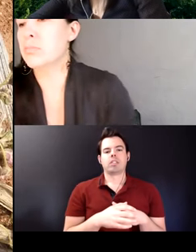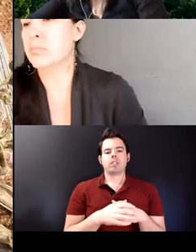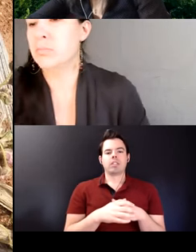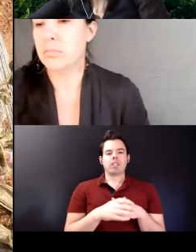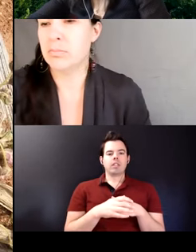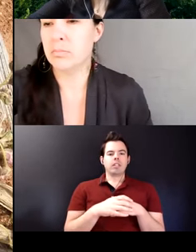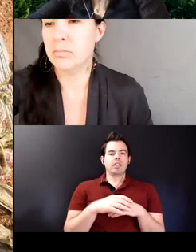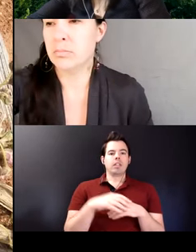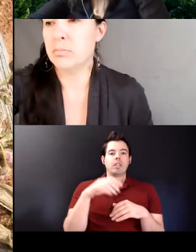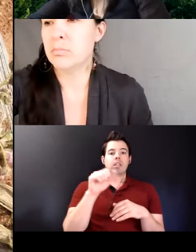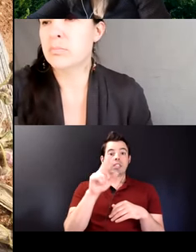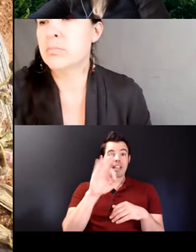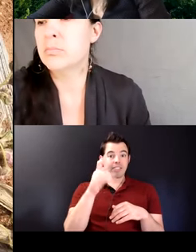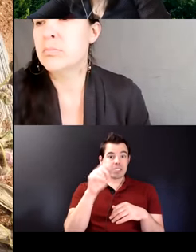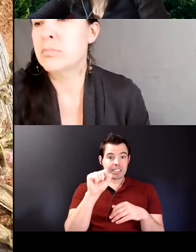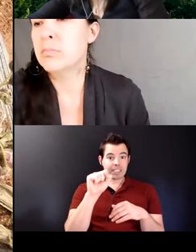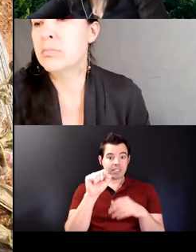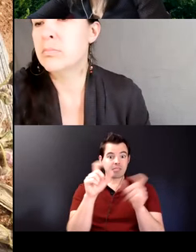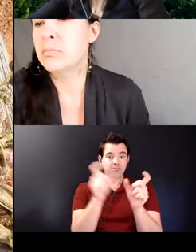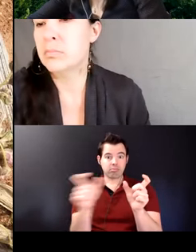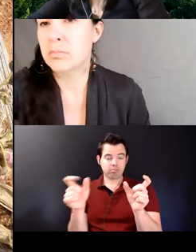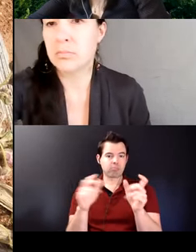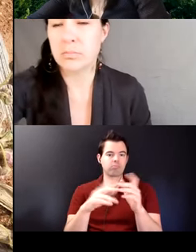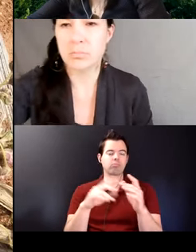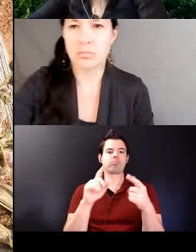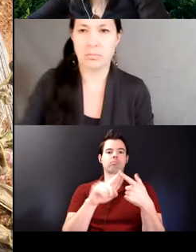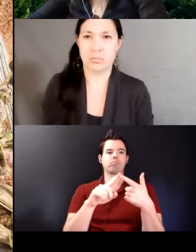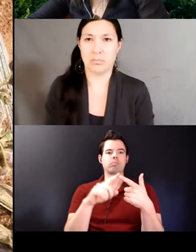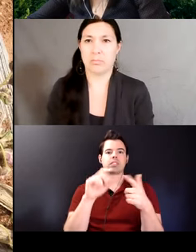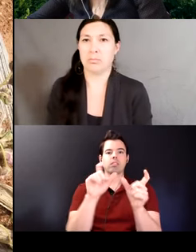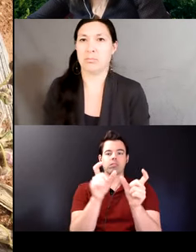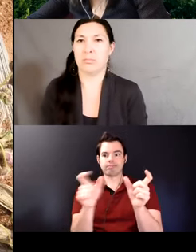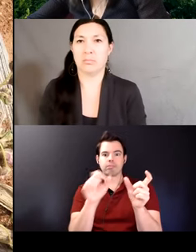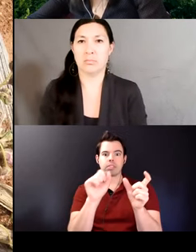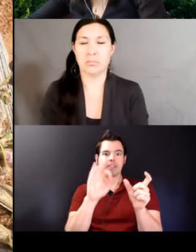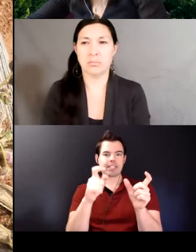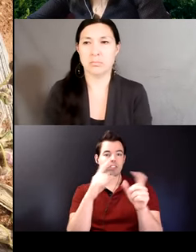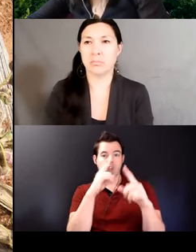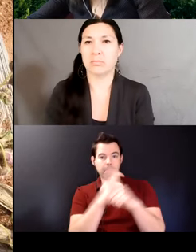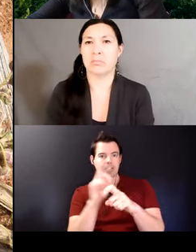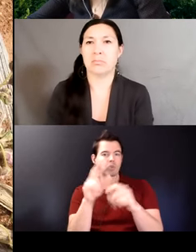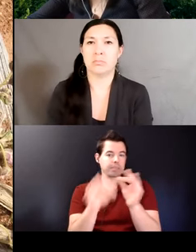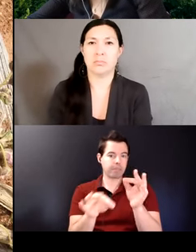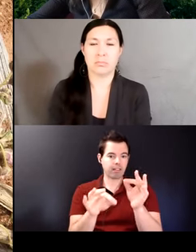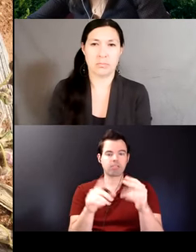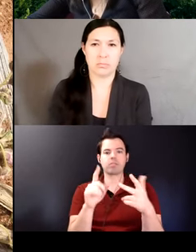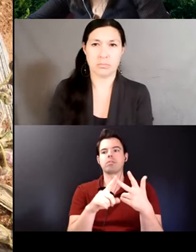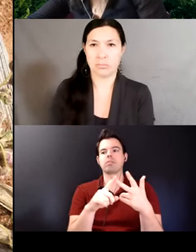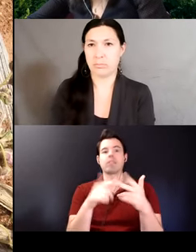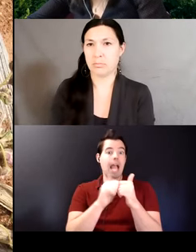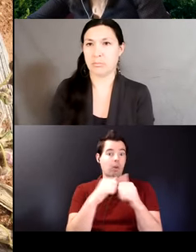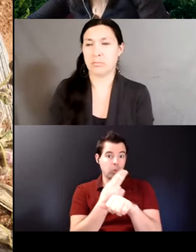the semantic complexity of them and the propensity of use of them varies